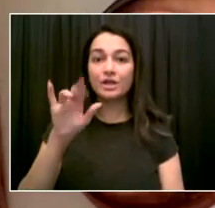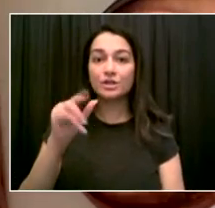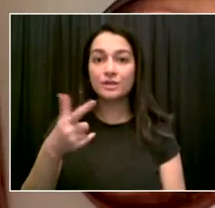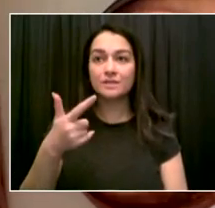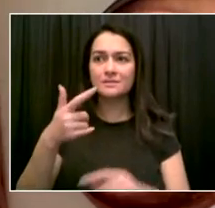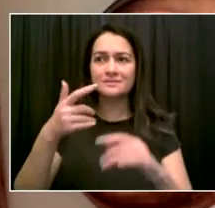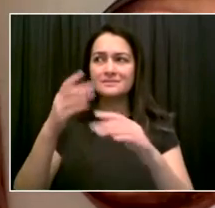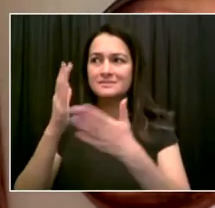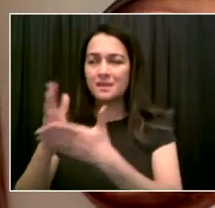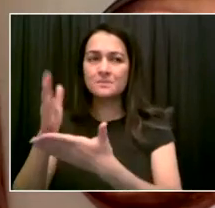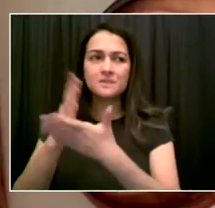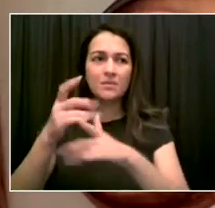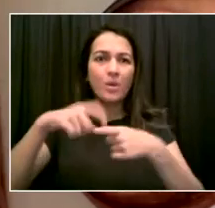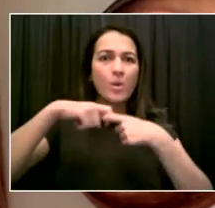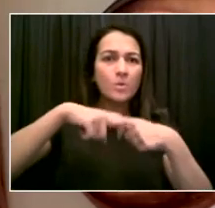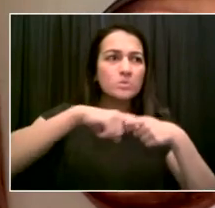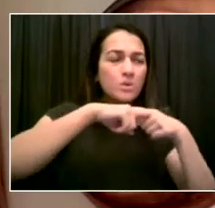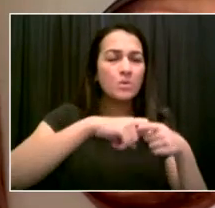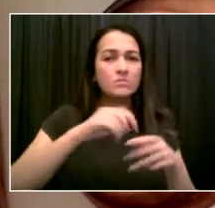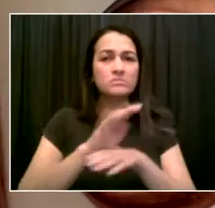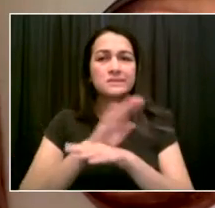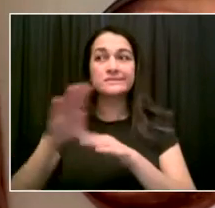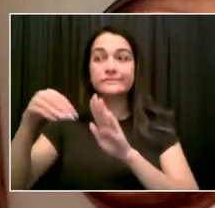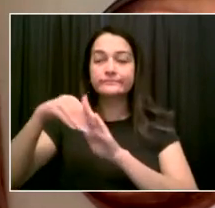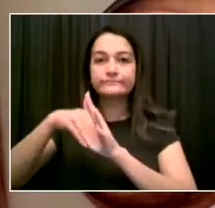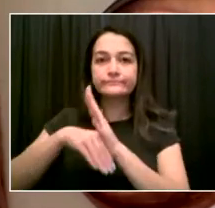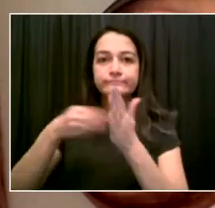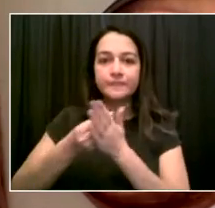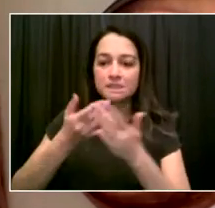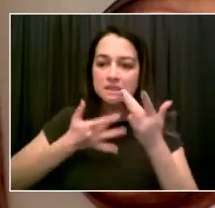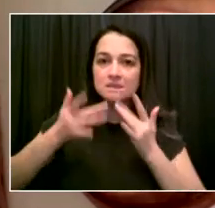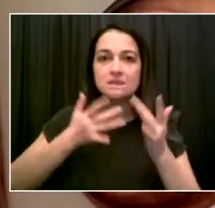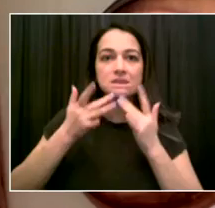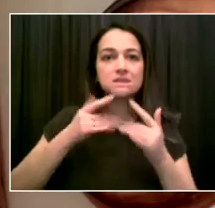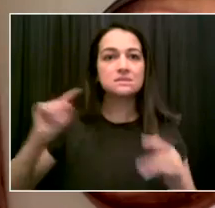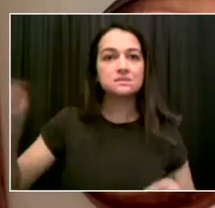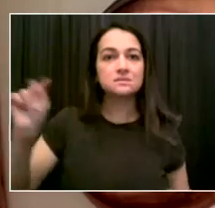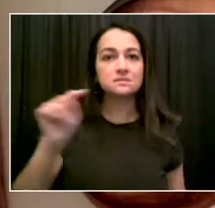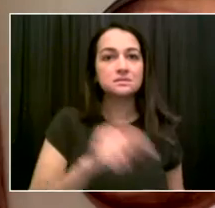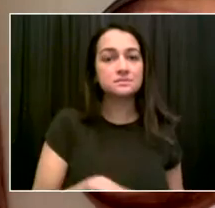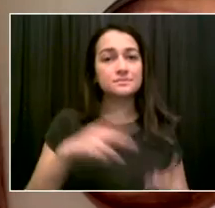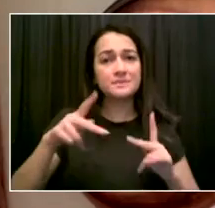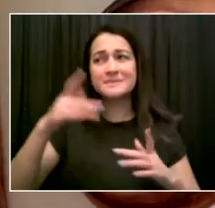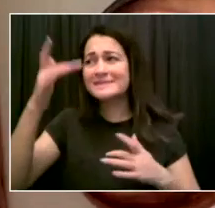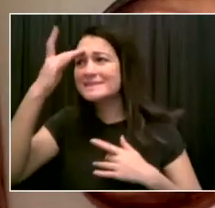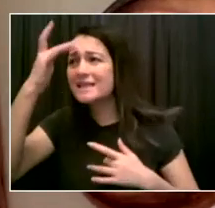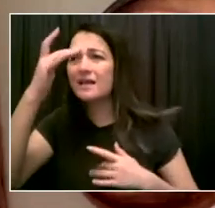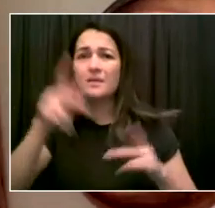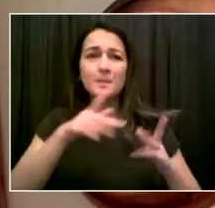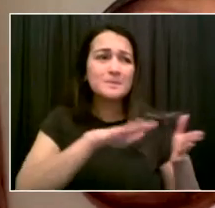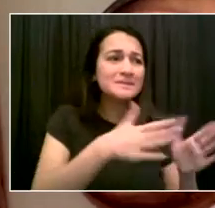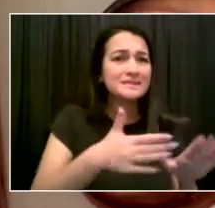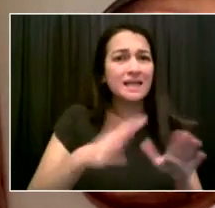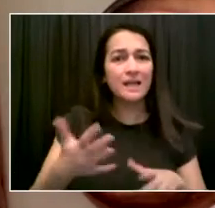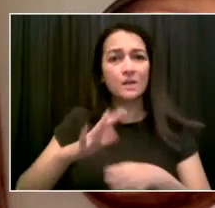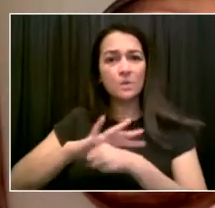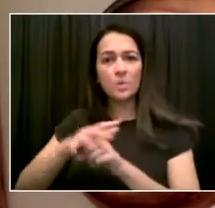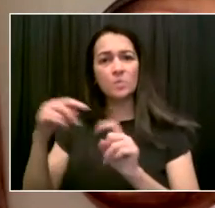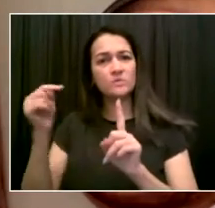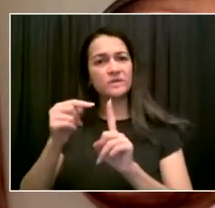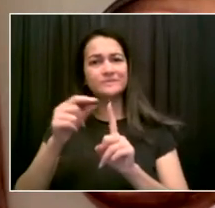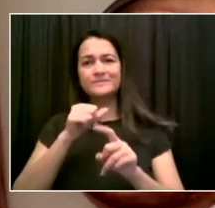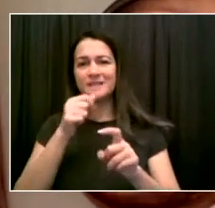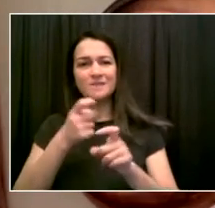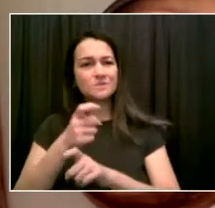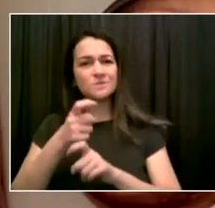it took jobs, it took livelihoods, it took everything. And we've been crawling back for the last few months. We put a mandate